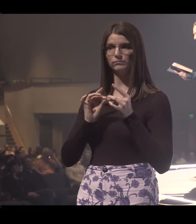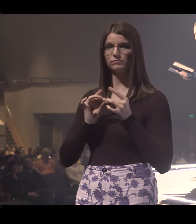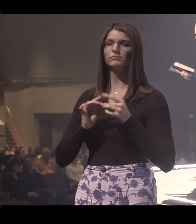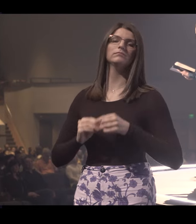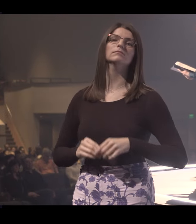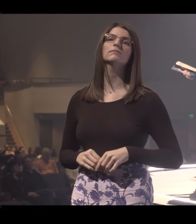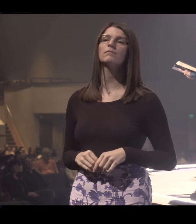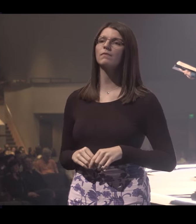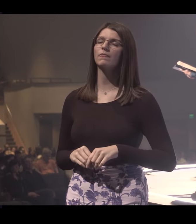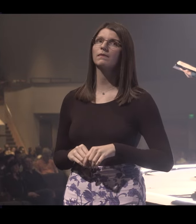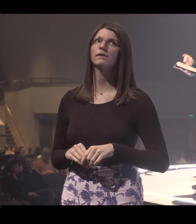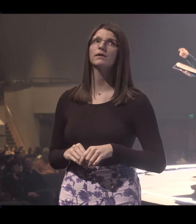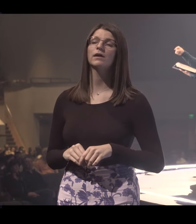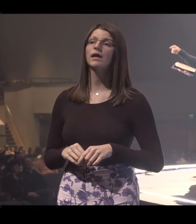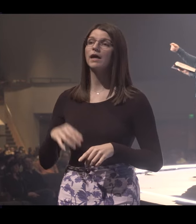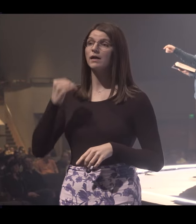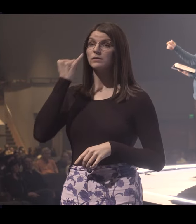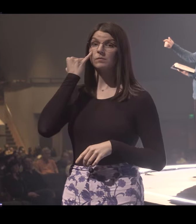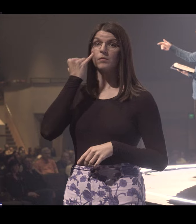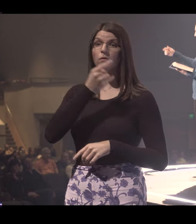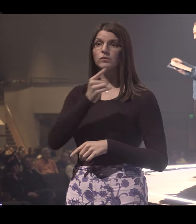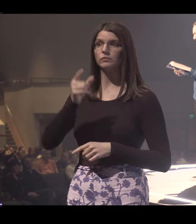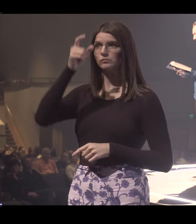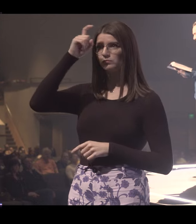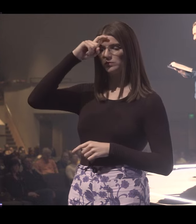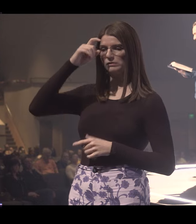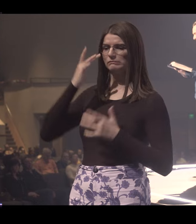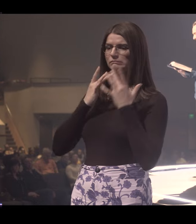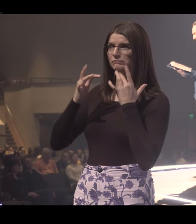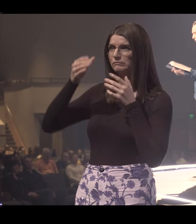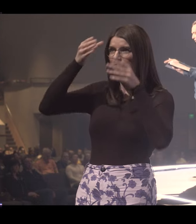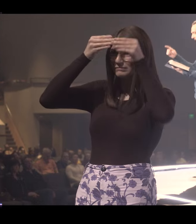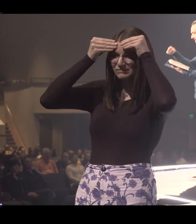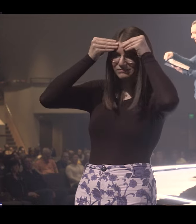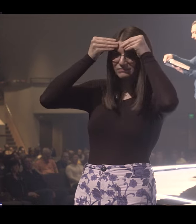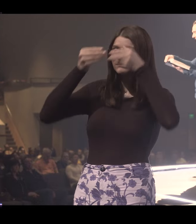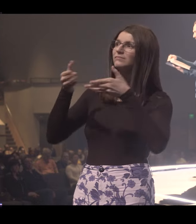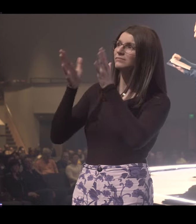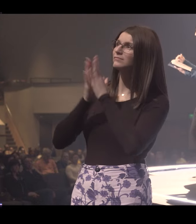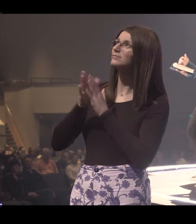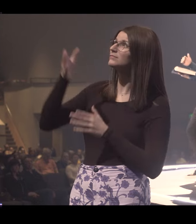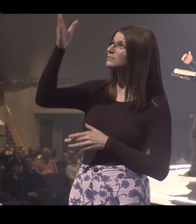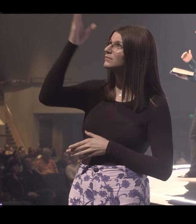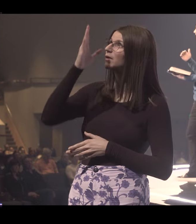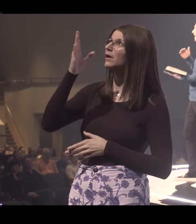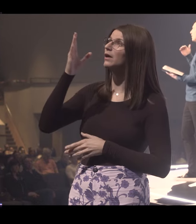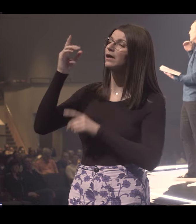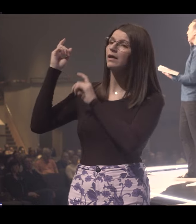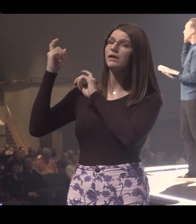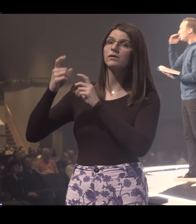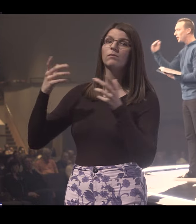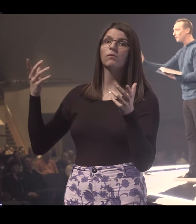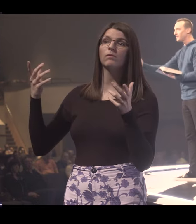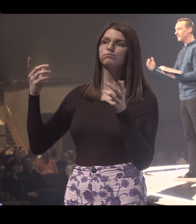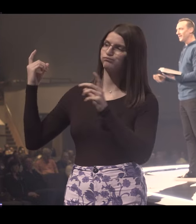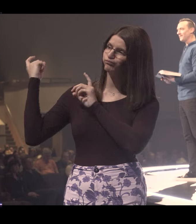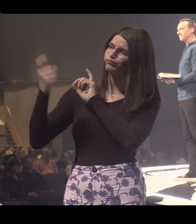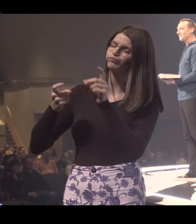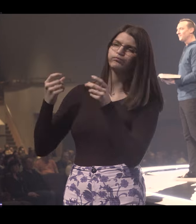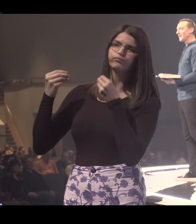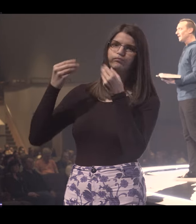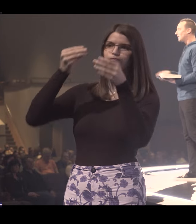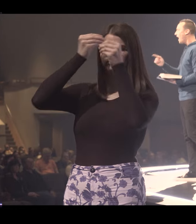if any of you lacks wisdom, you should ask God who gives what? Say it out loud.